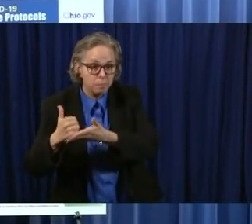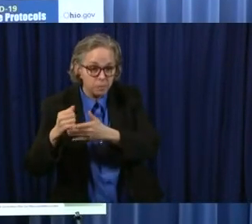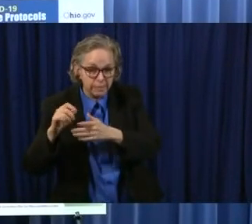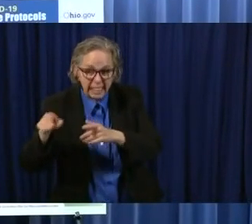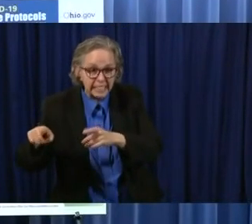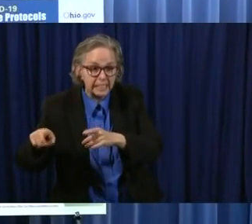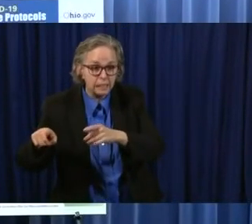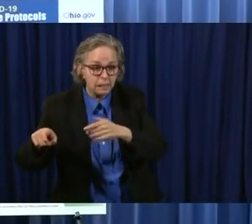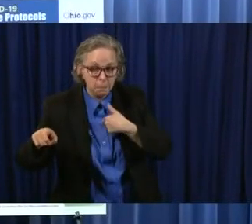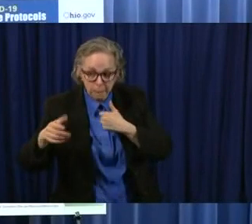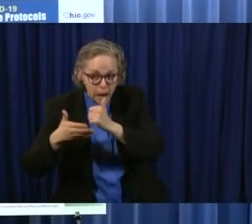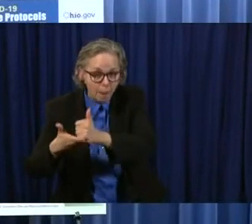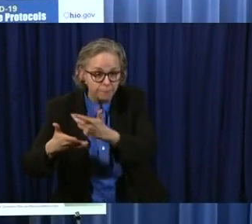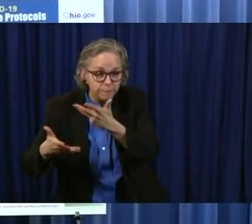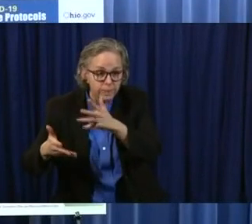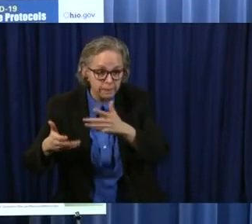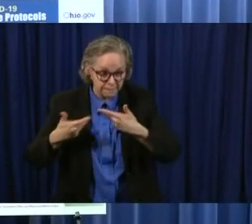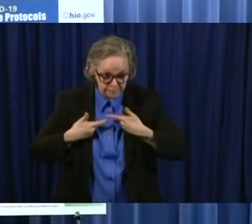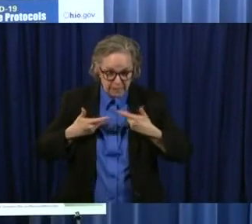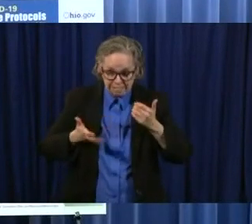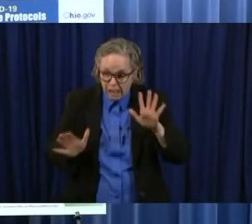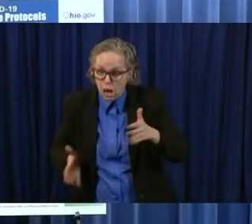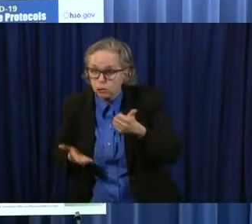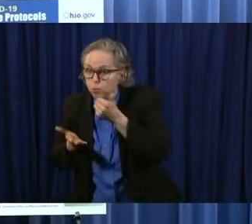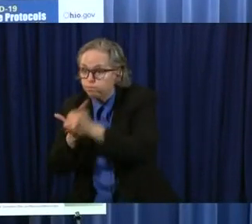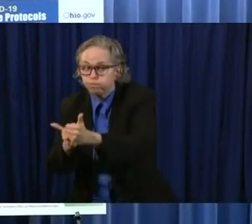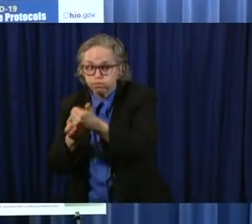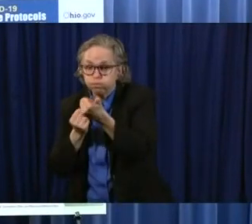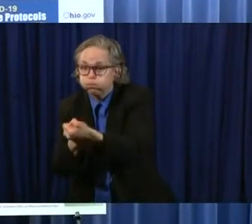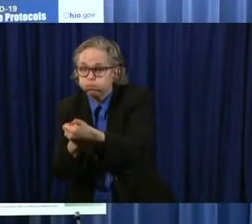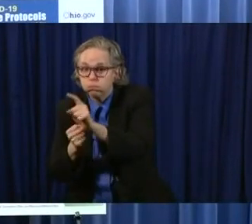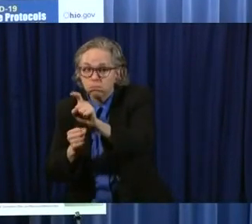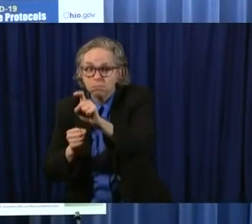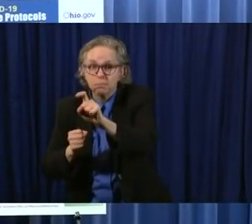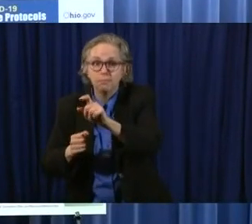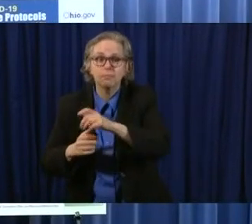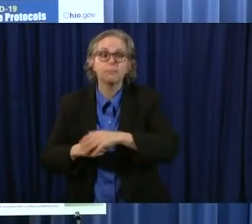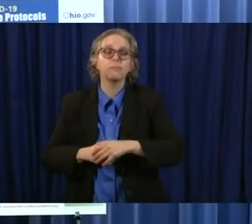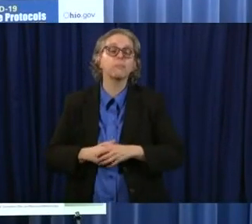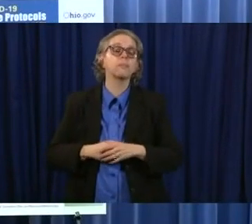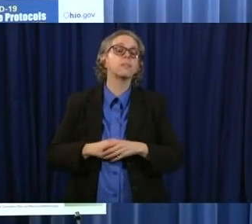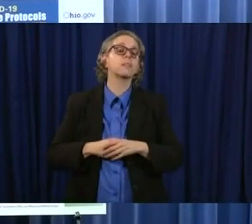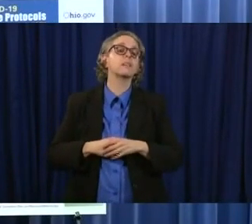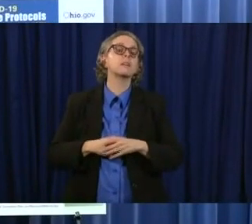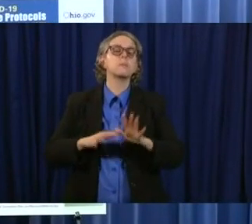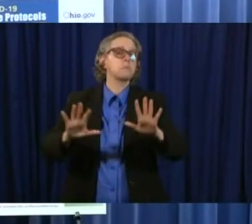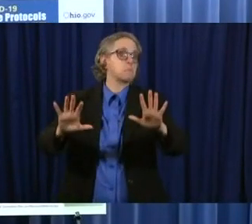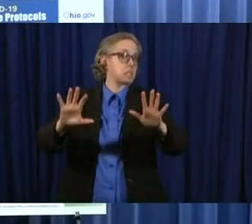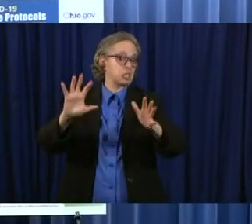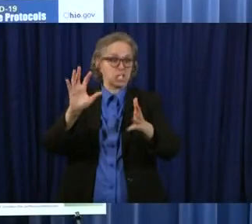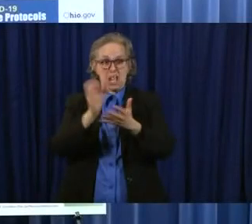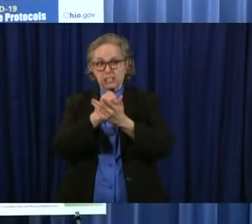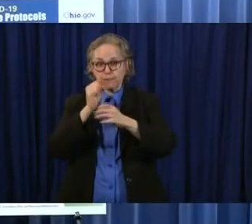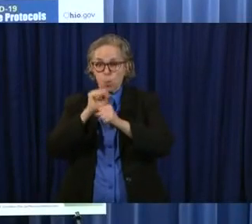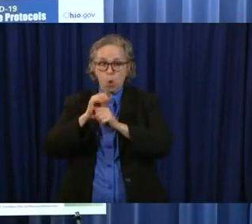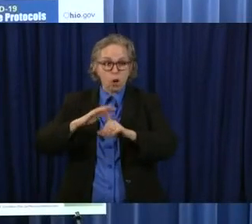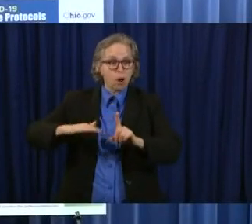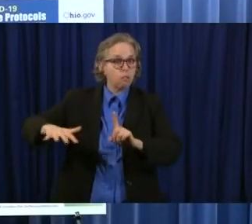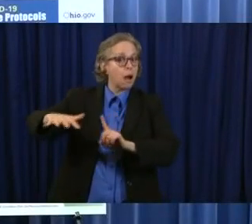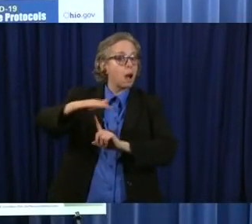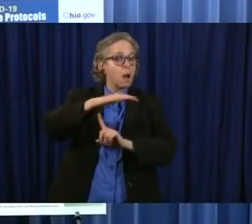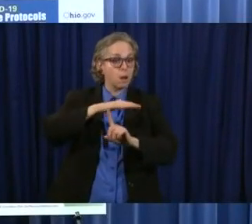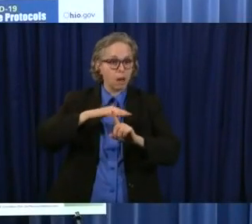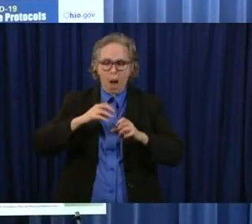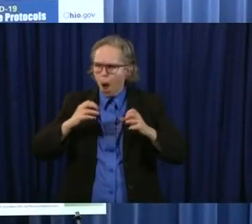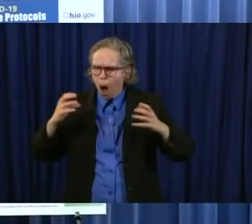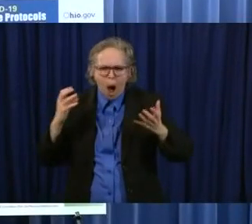was i there there are chances for work all around just now opportunities right in our way do not